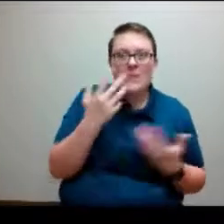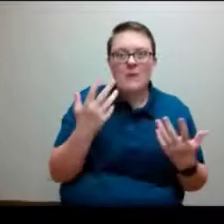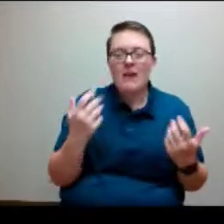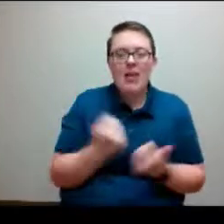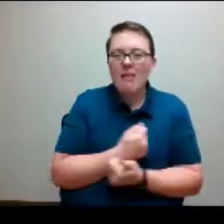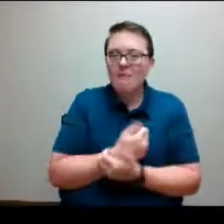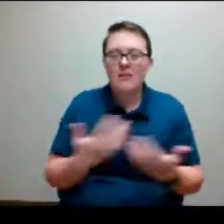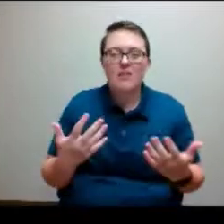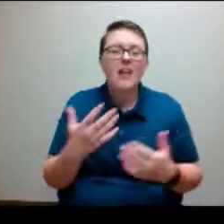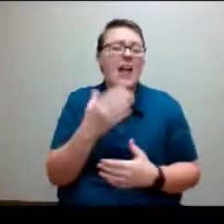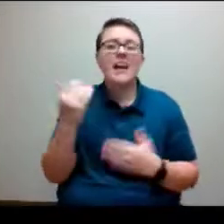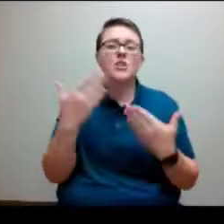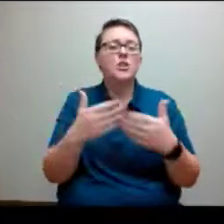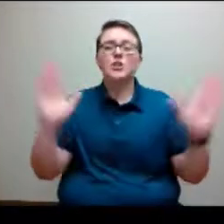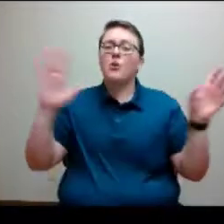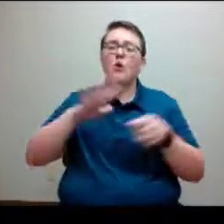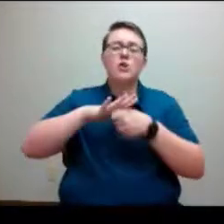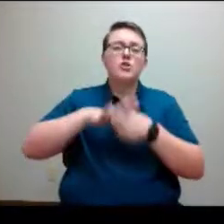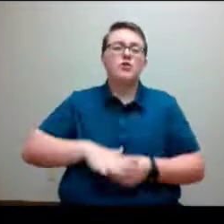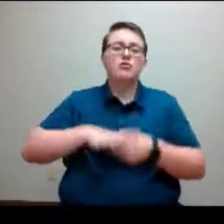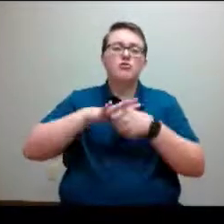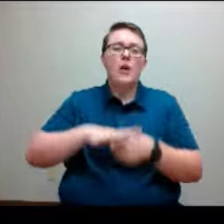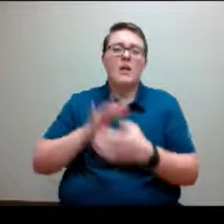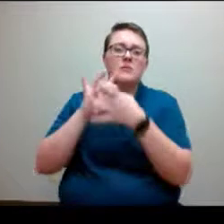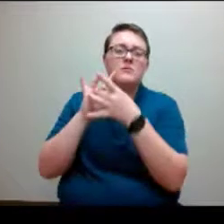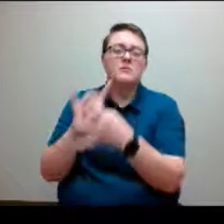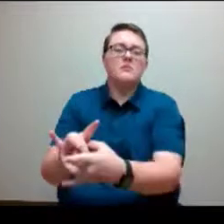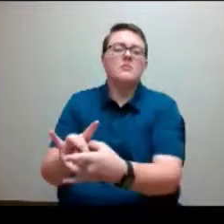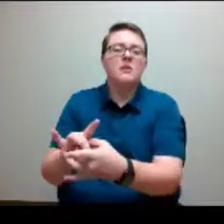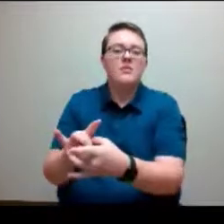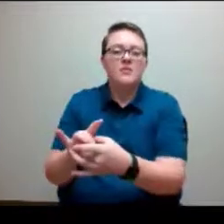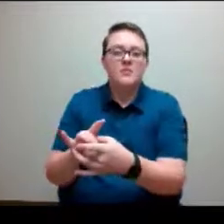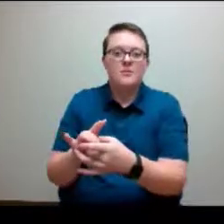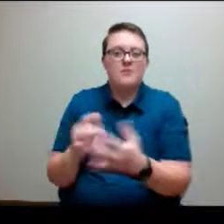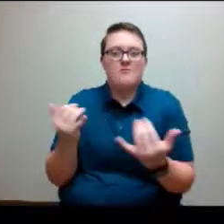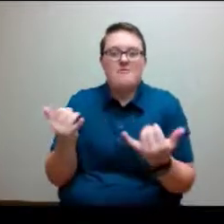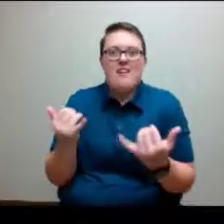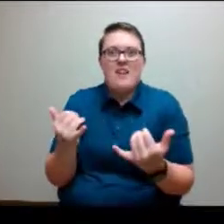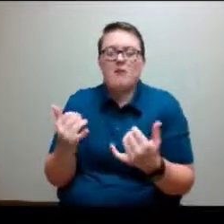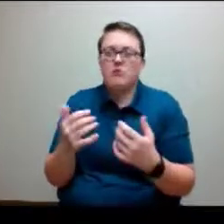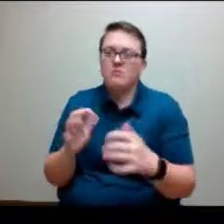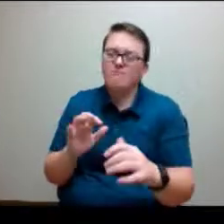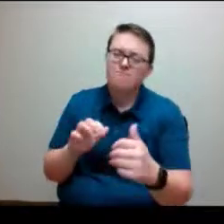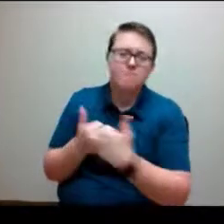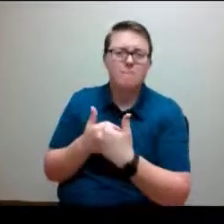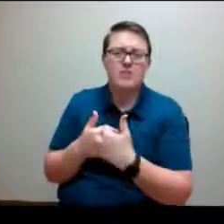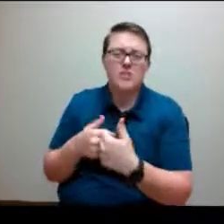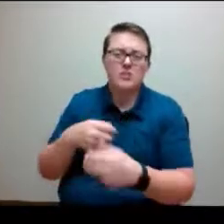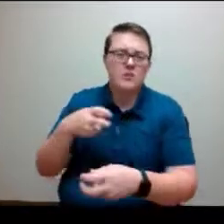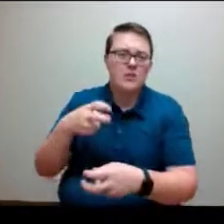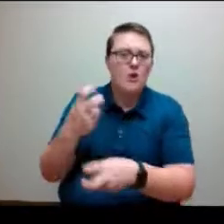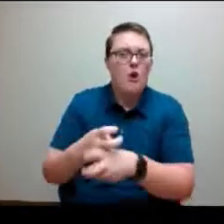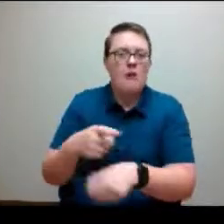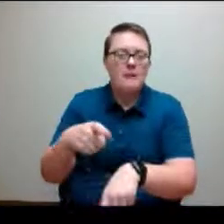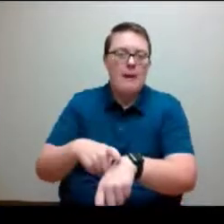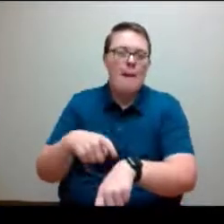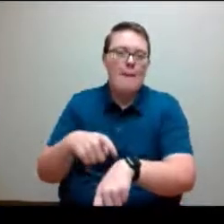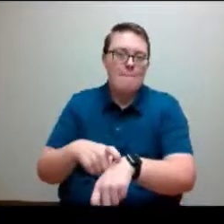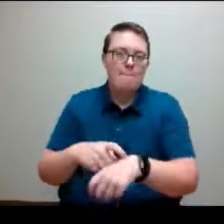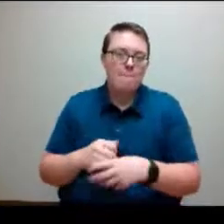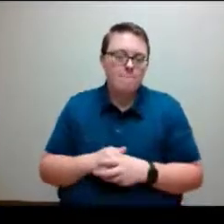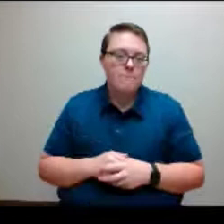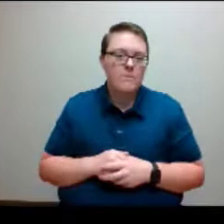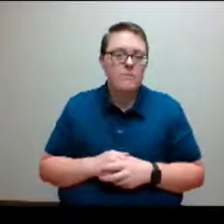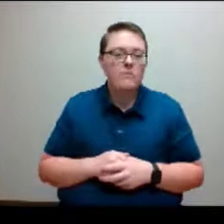stress and distress that is associated with these really challenging times. So these